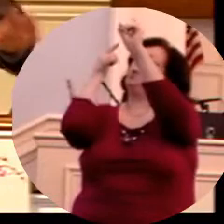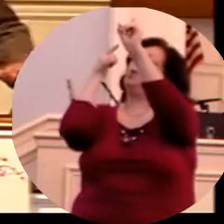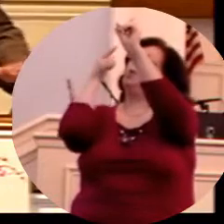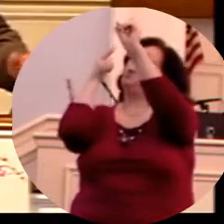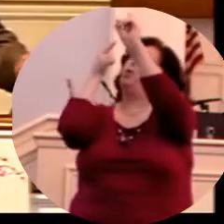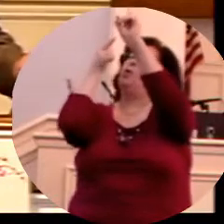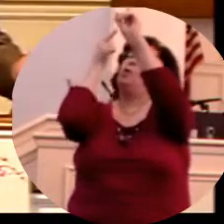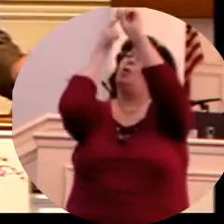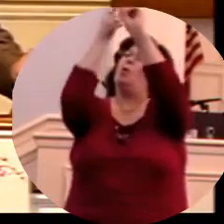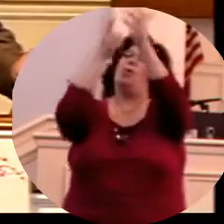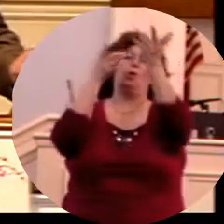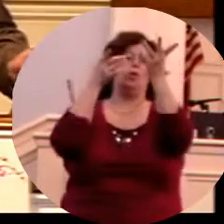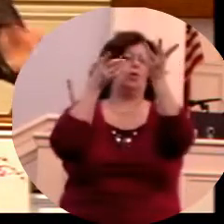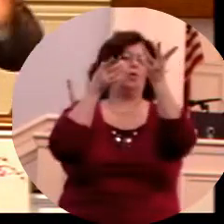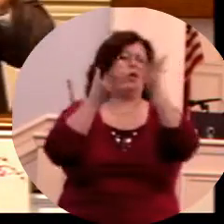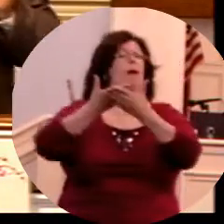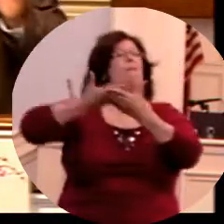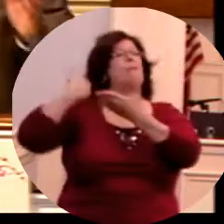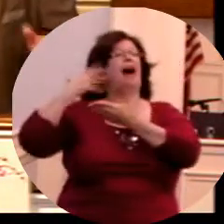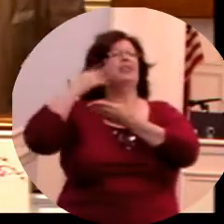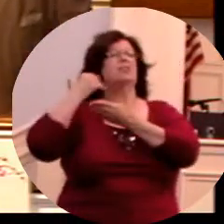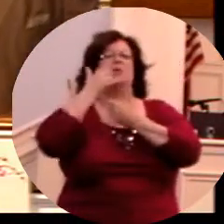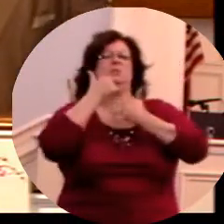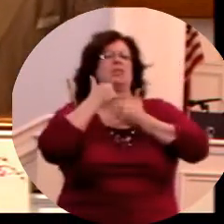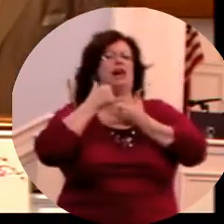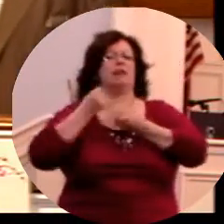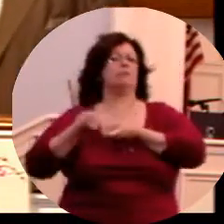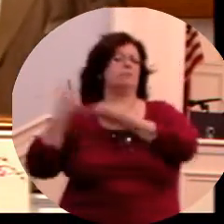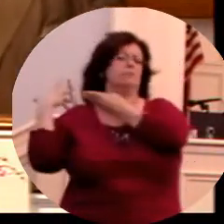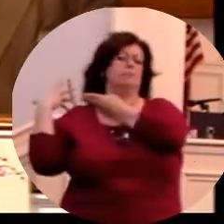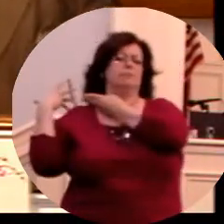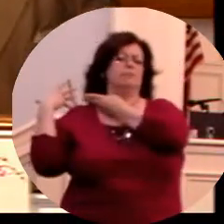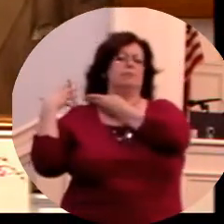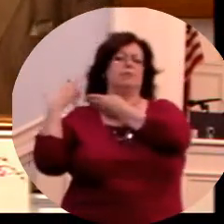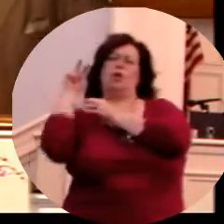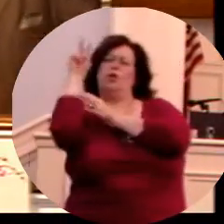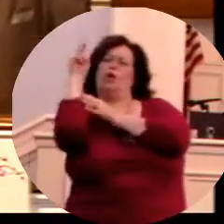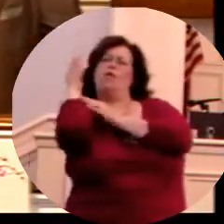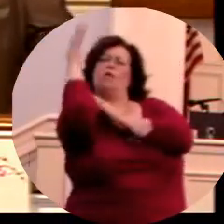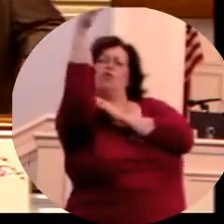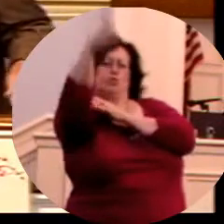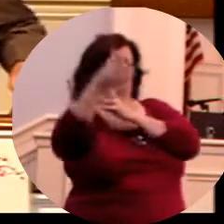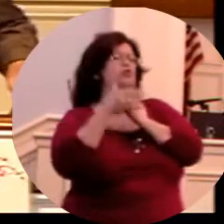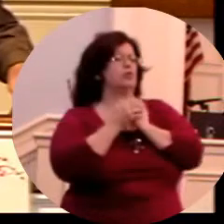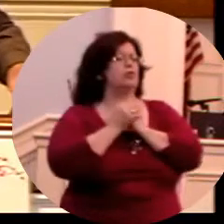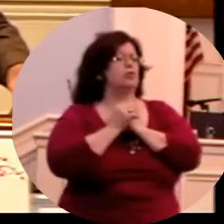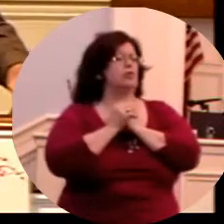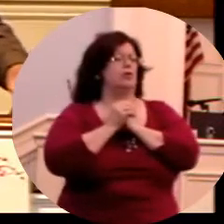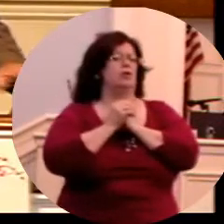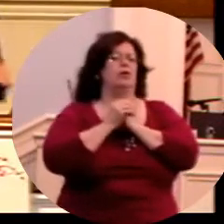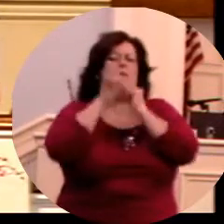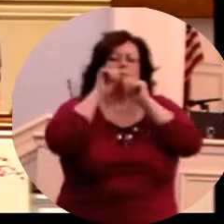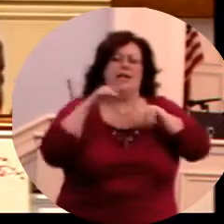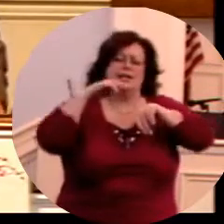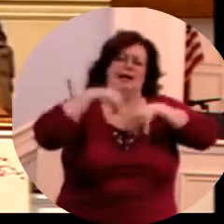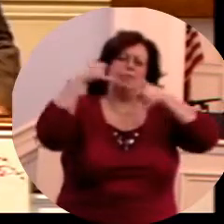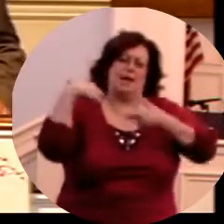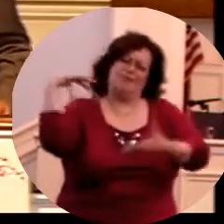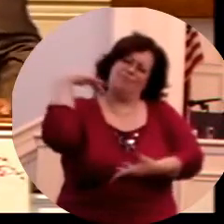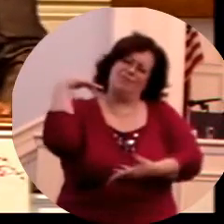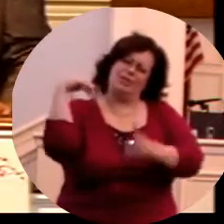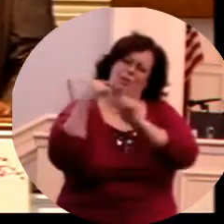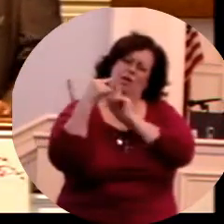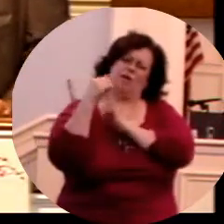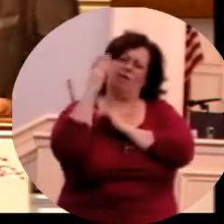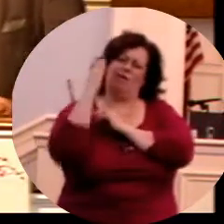and put behind the things behind us, and reach and to those things that are before us, that we might win Christ. God bless this